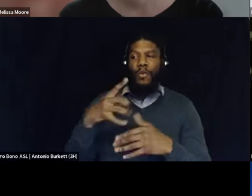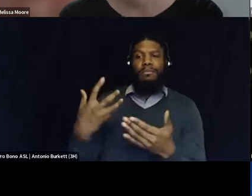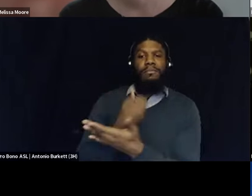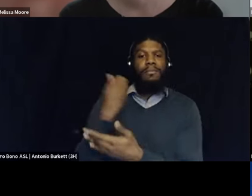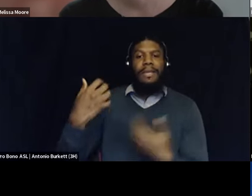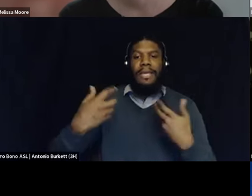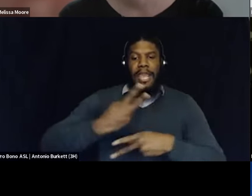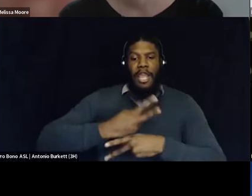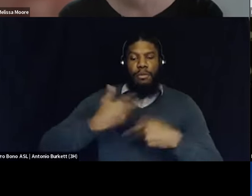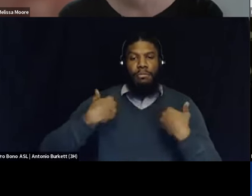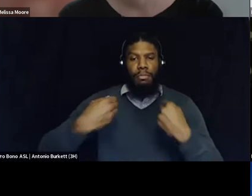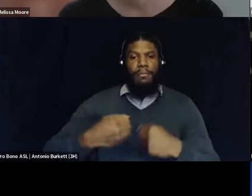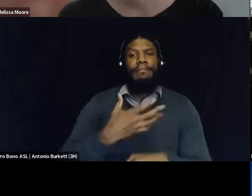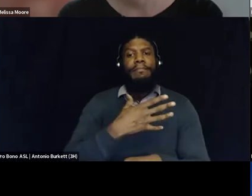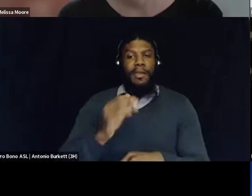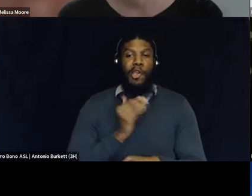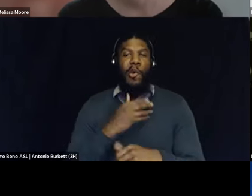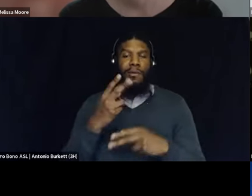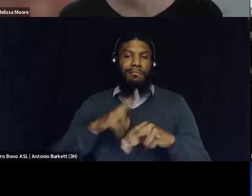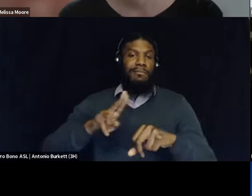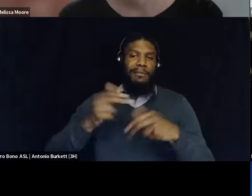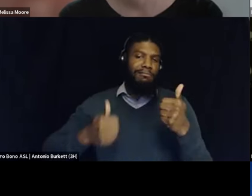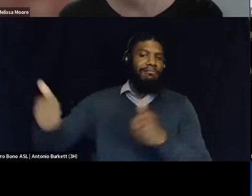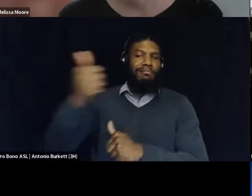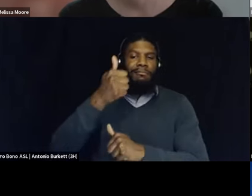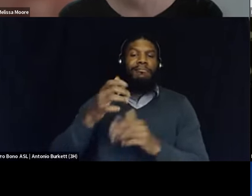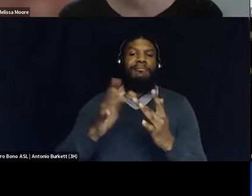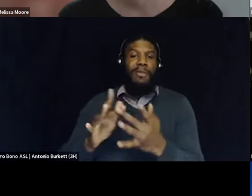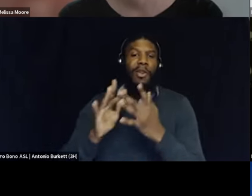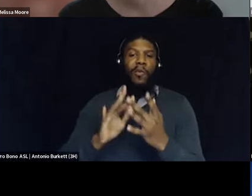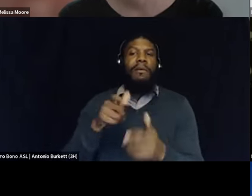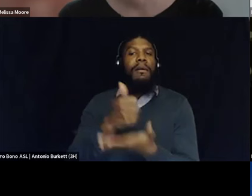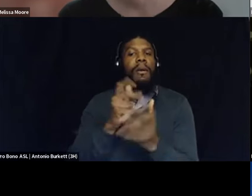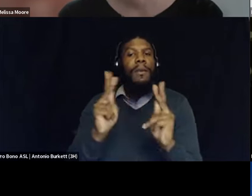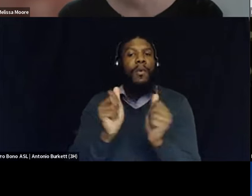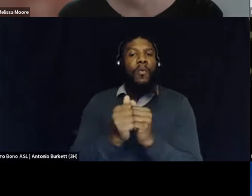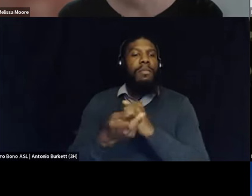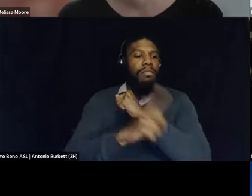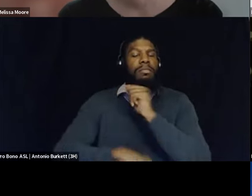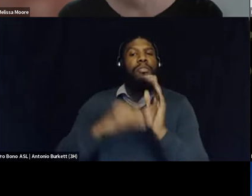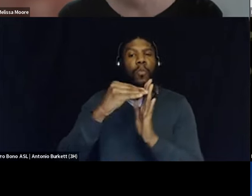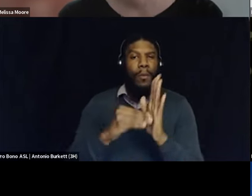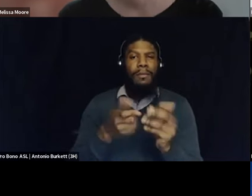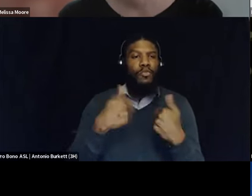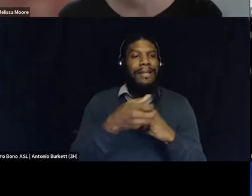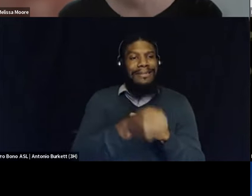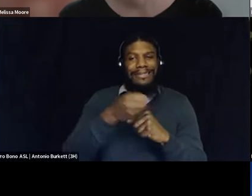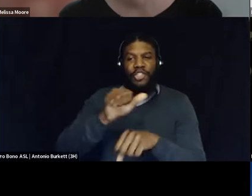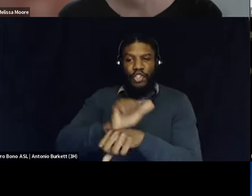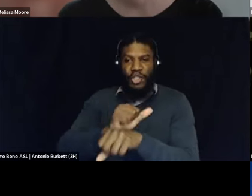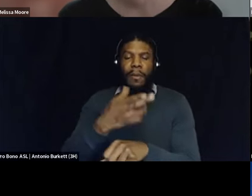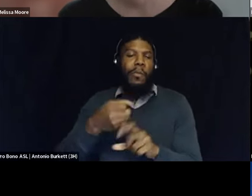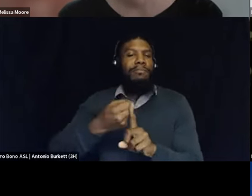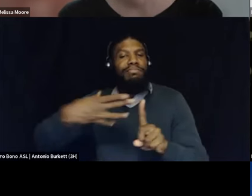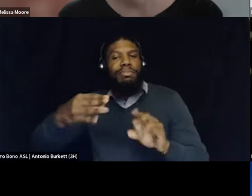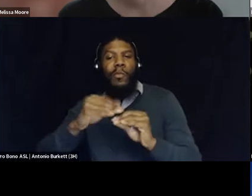National Hire Network, which is helping individuals with criminal records. enter through employment, and we'll talk a little bit about that later,